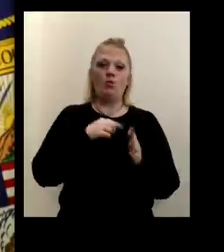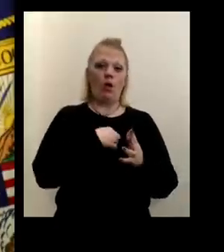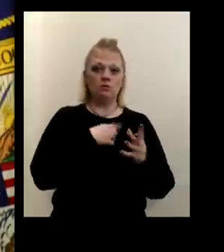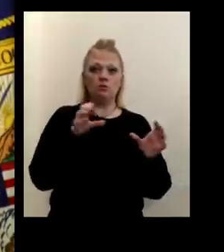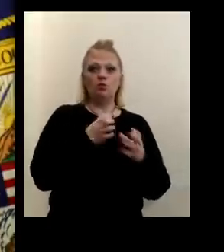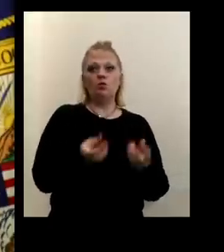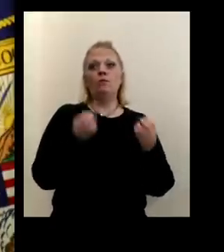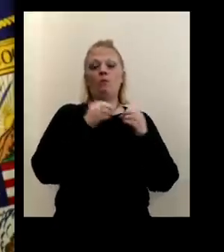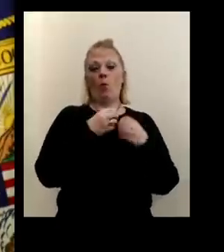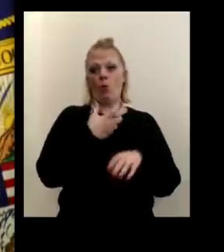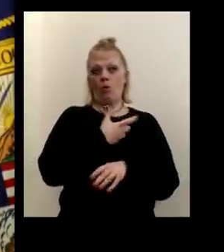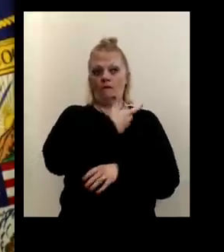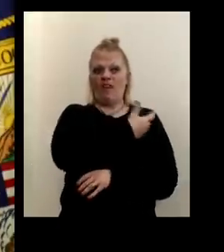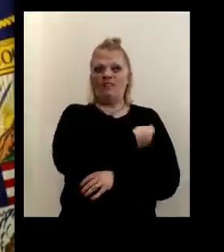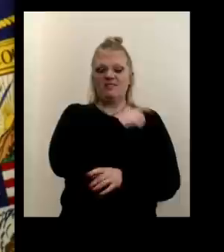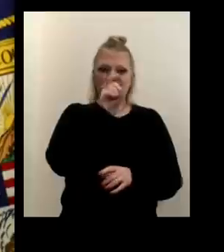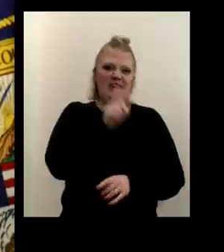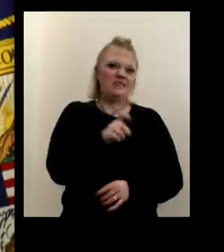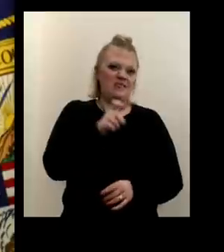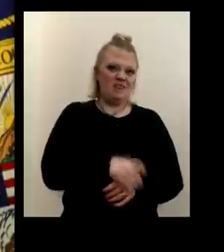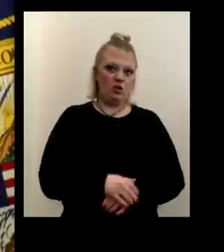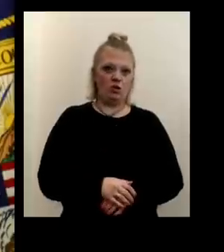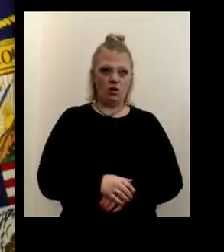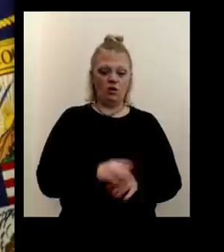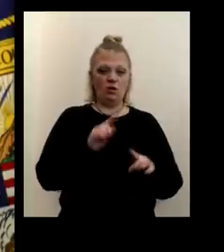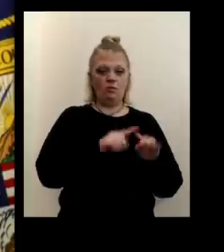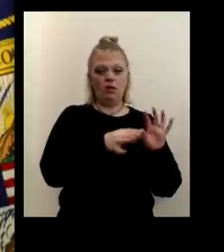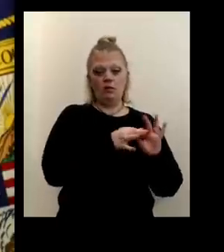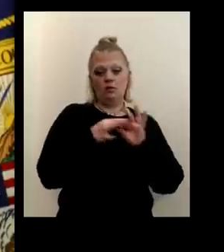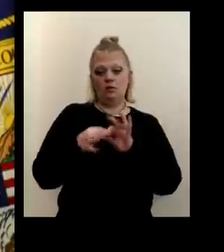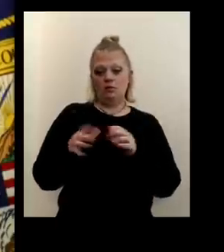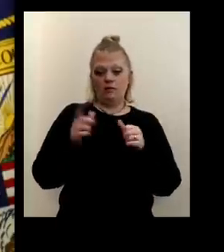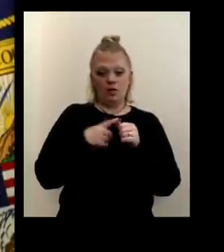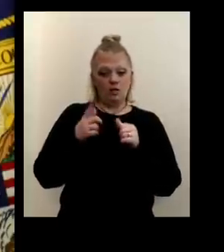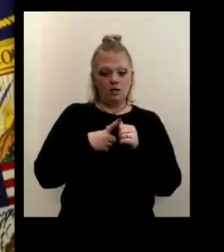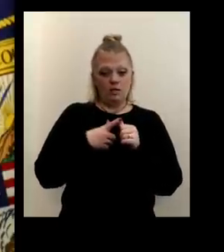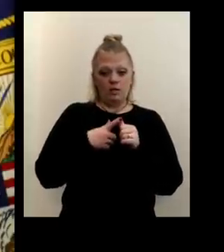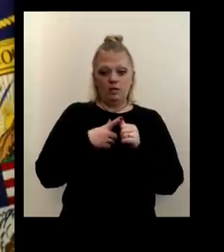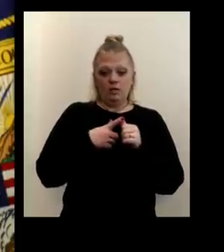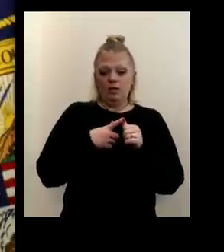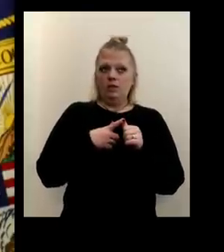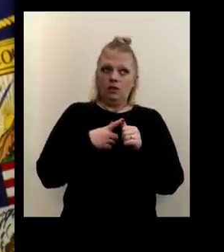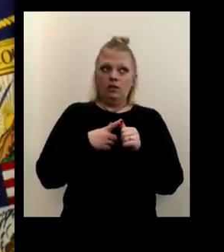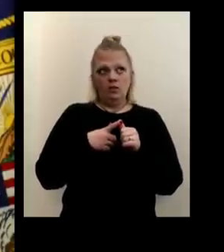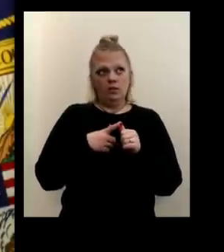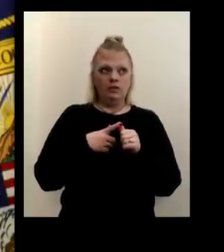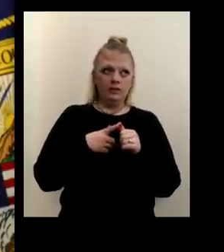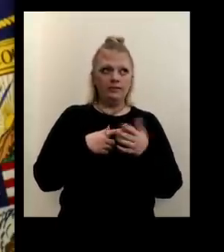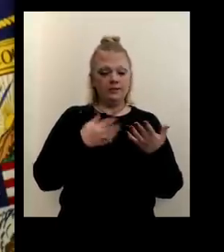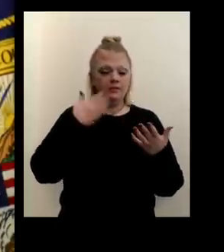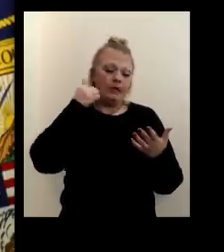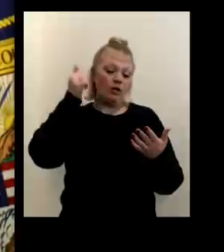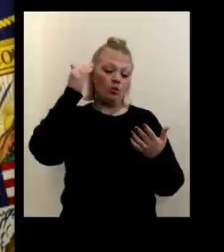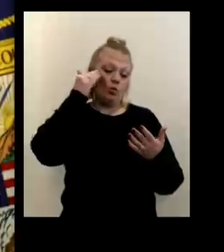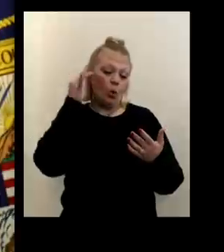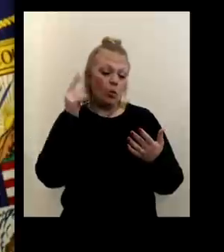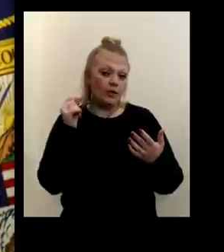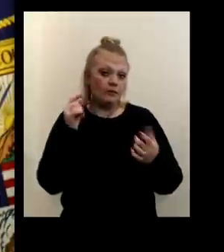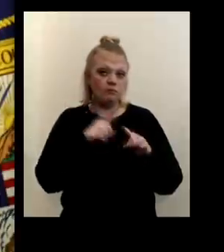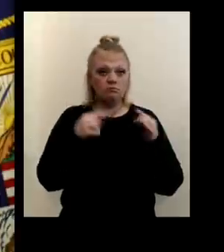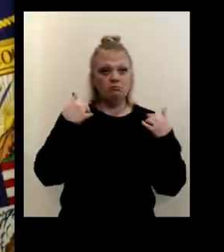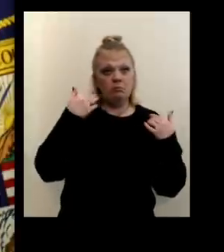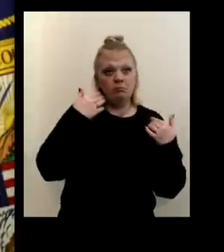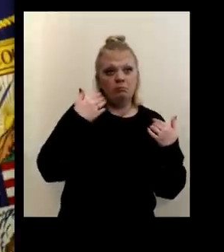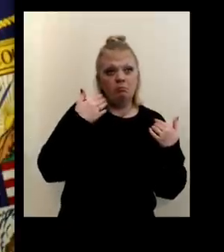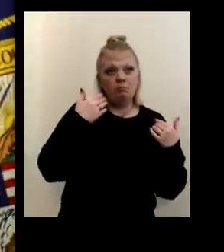vaccination as necessary. But regards to the first question, uh, yeah, it would be better to know it. Uh, but I